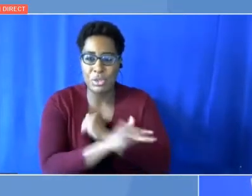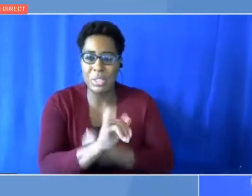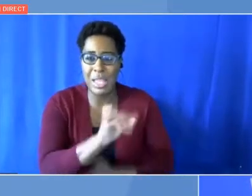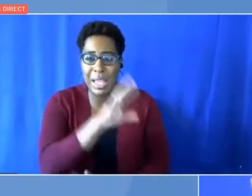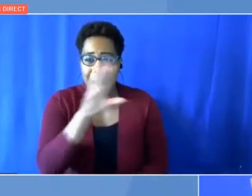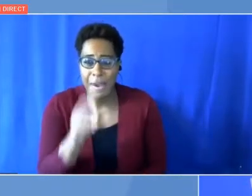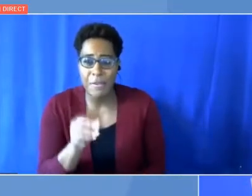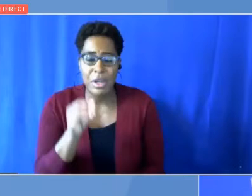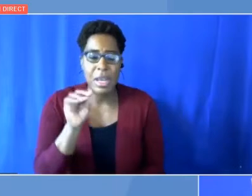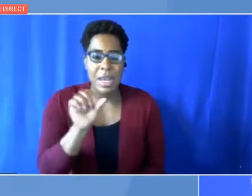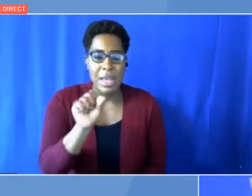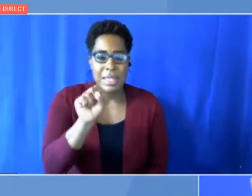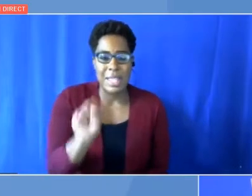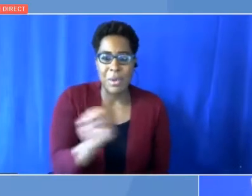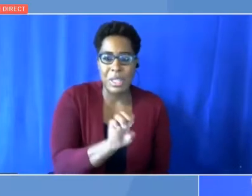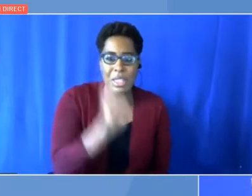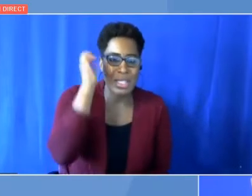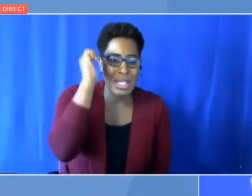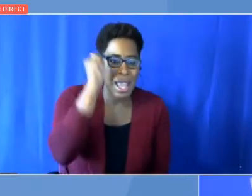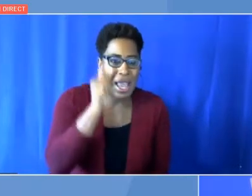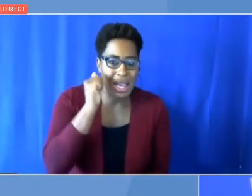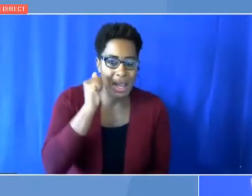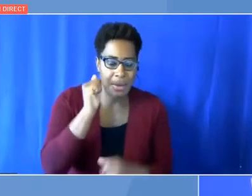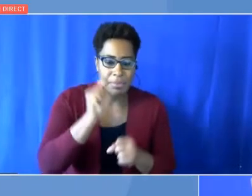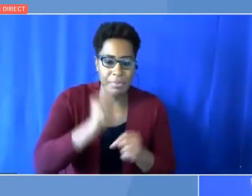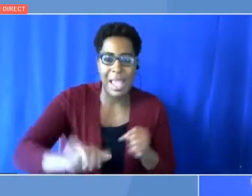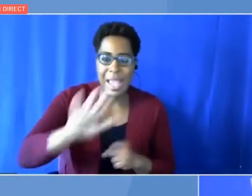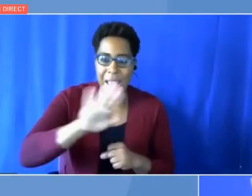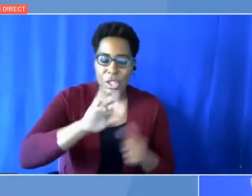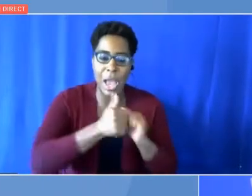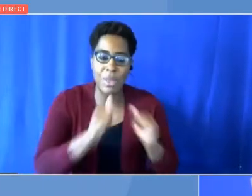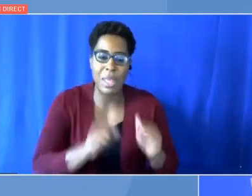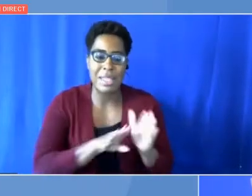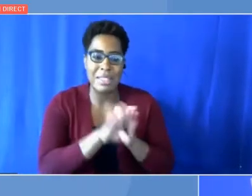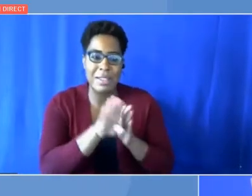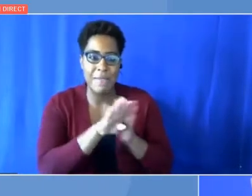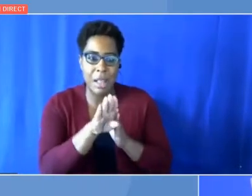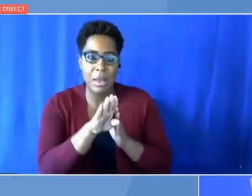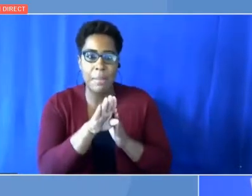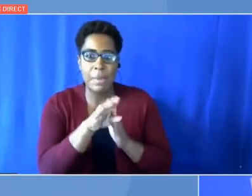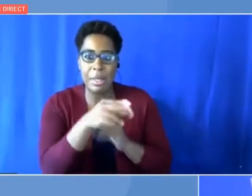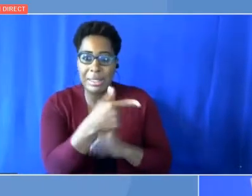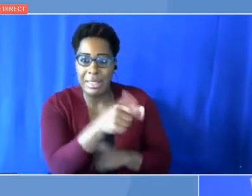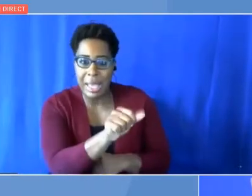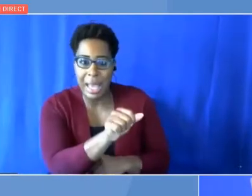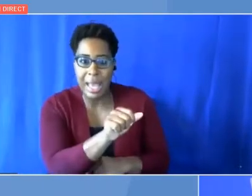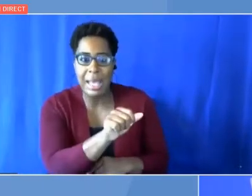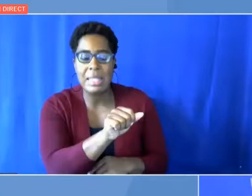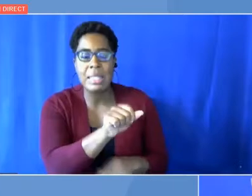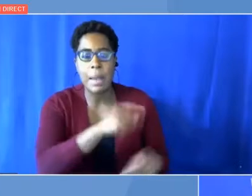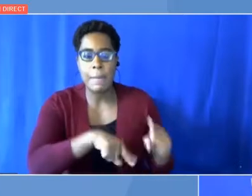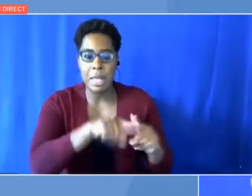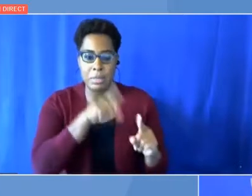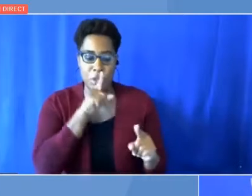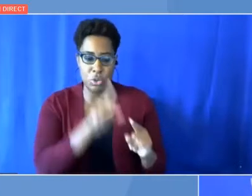perhaps using natural gas in some instances if needed, but also ensuring that the technologies that we are developing today,